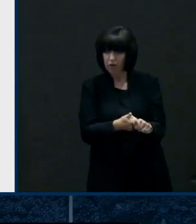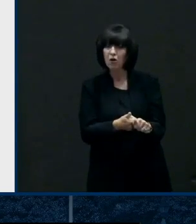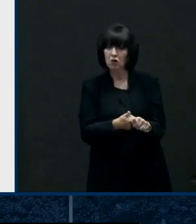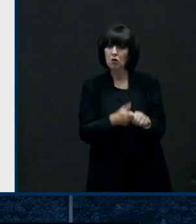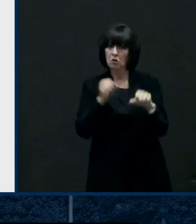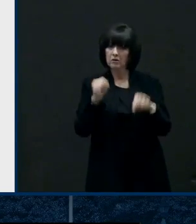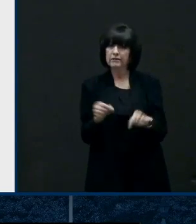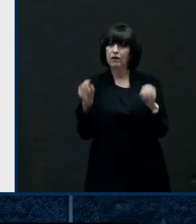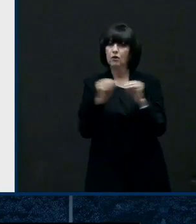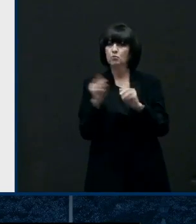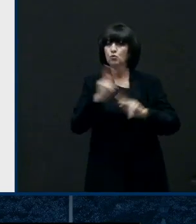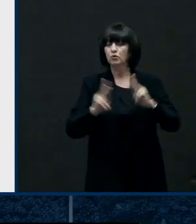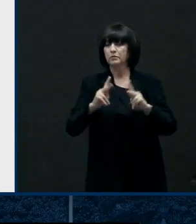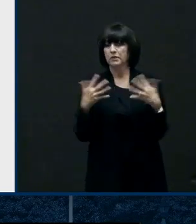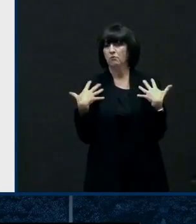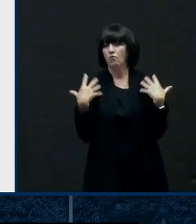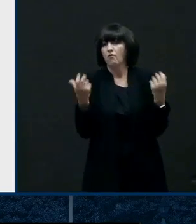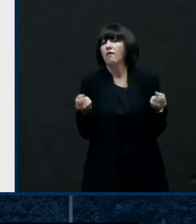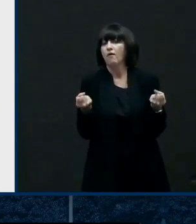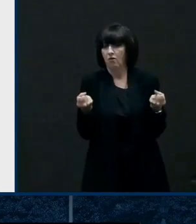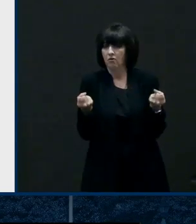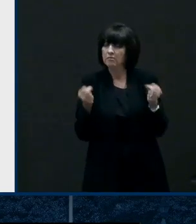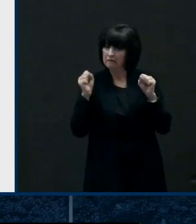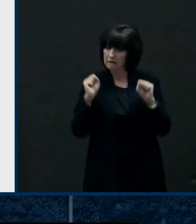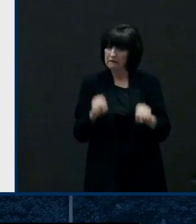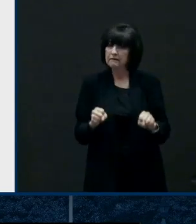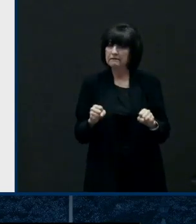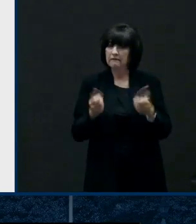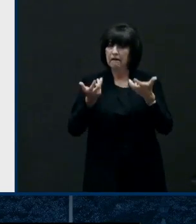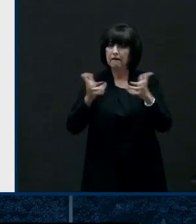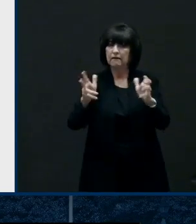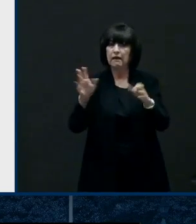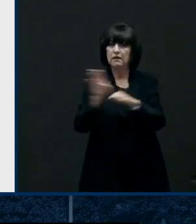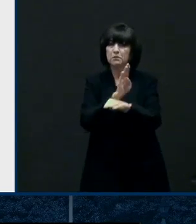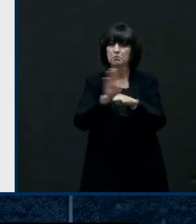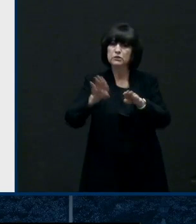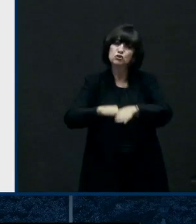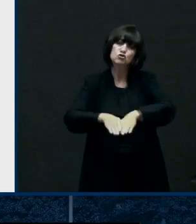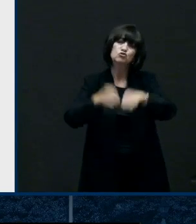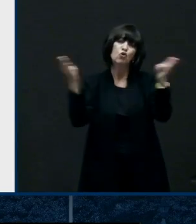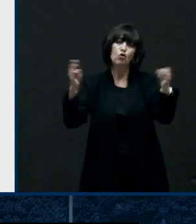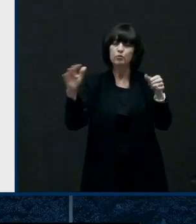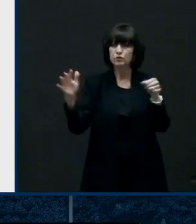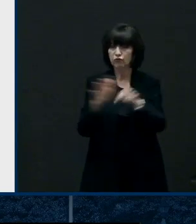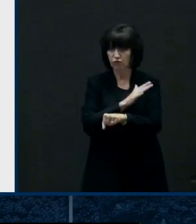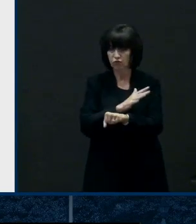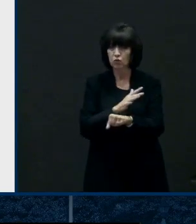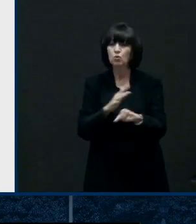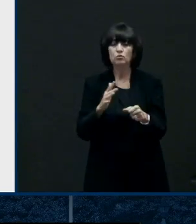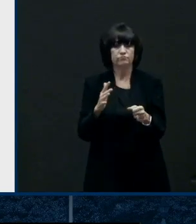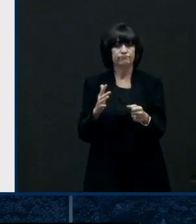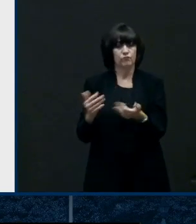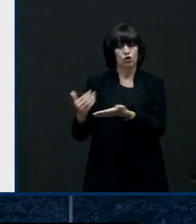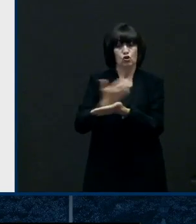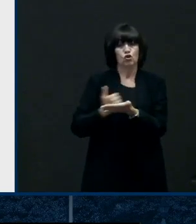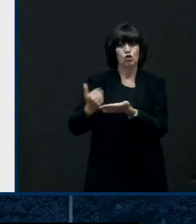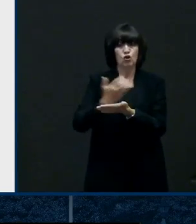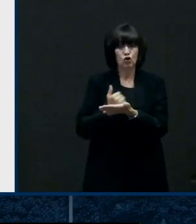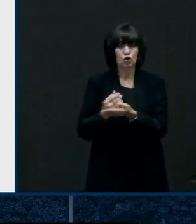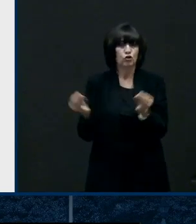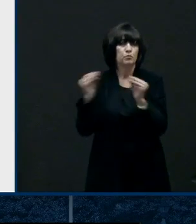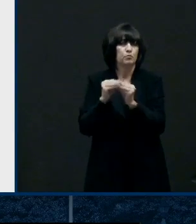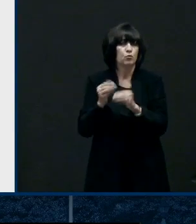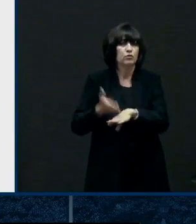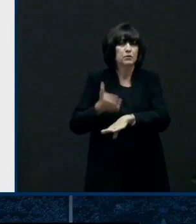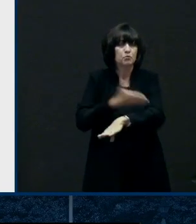in our state we can open businesses more fully uh and we can strengthen our economy and get people back to work so